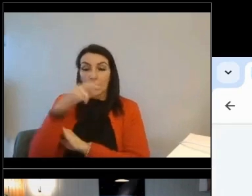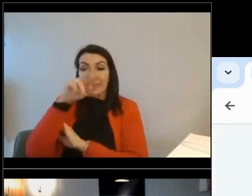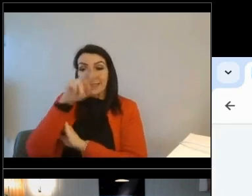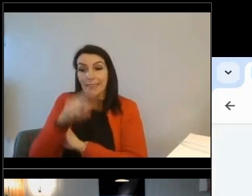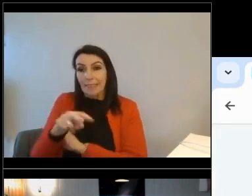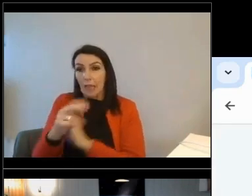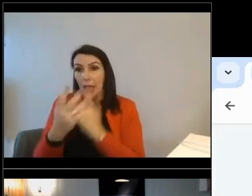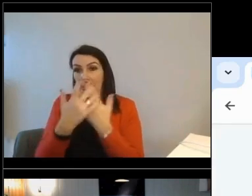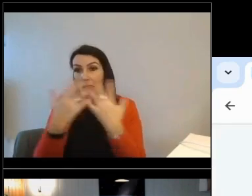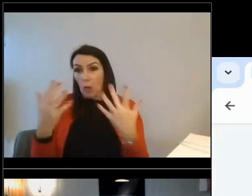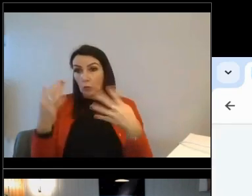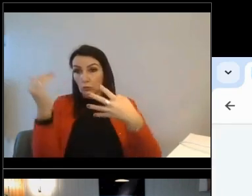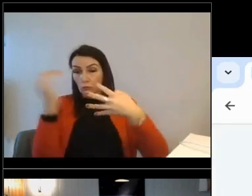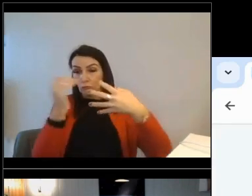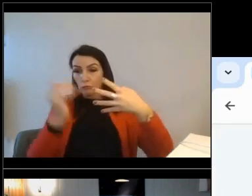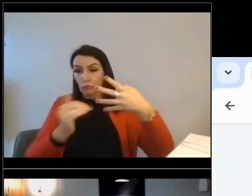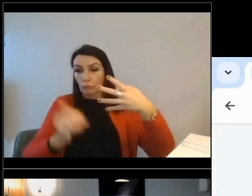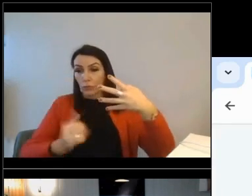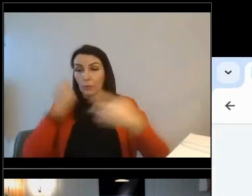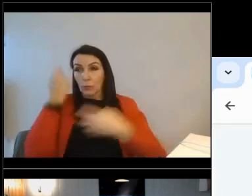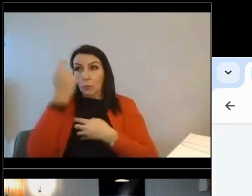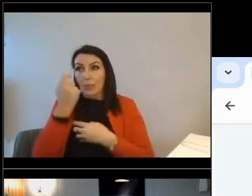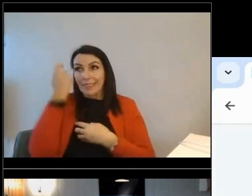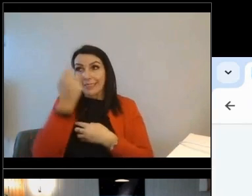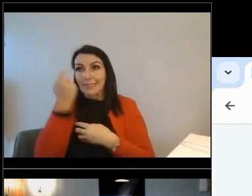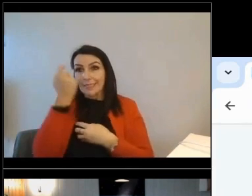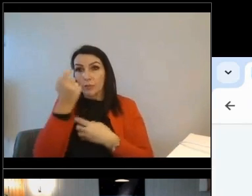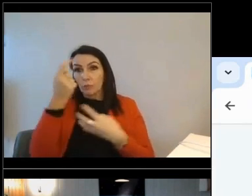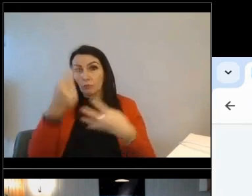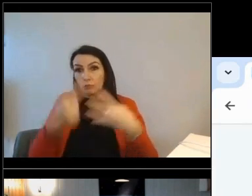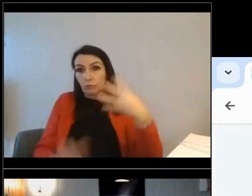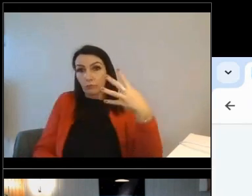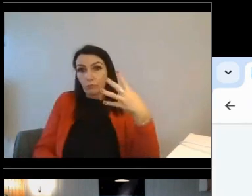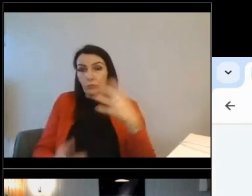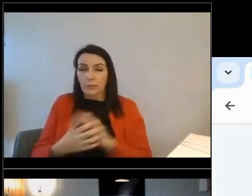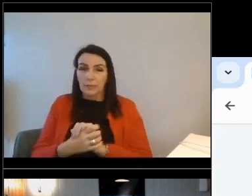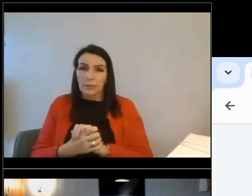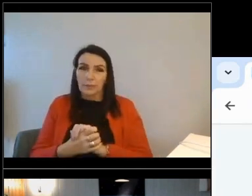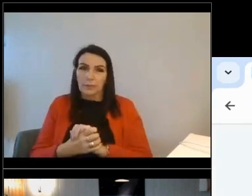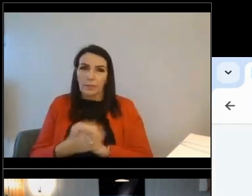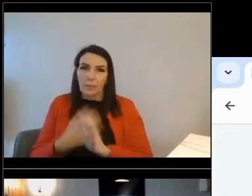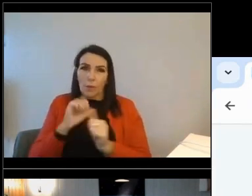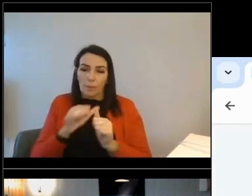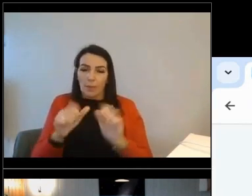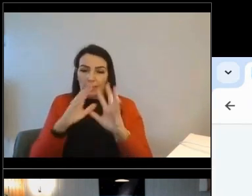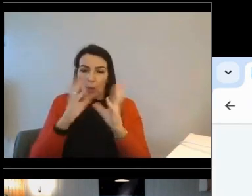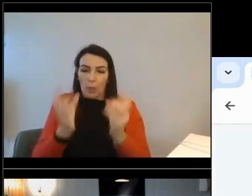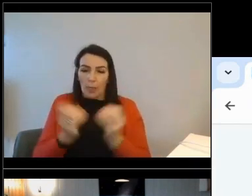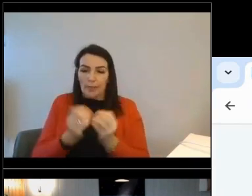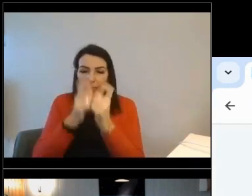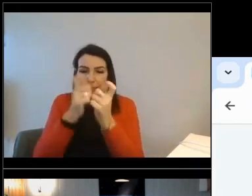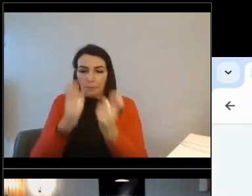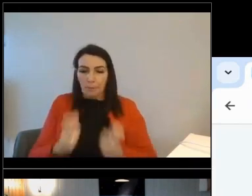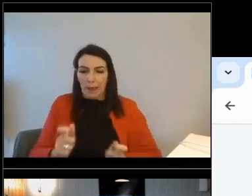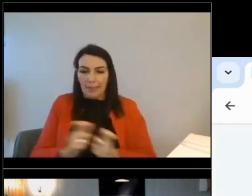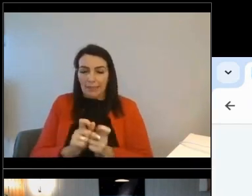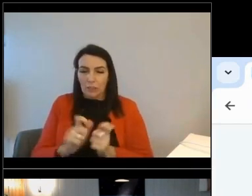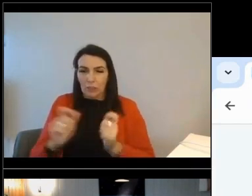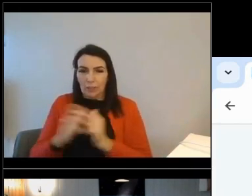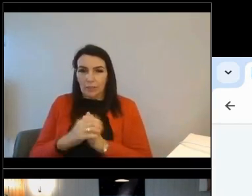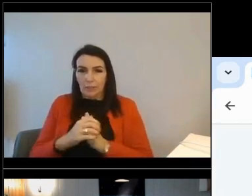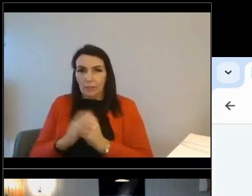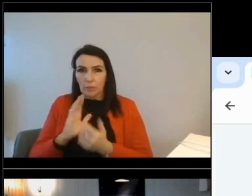measures on here that can be considered and the tool recommends the best holistic package. It's technologically agnostic. It just simply